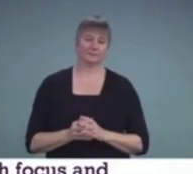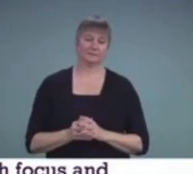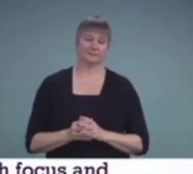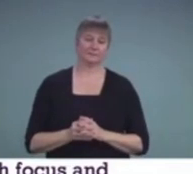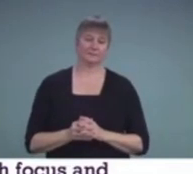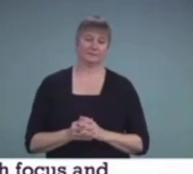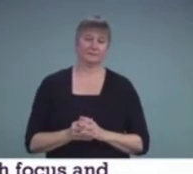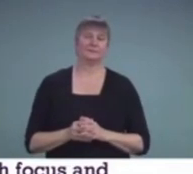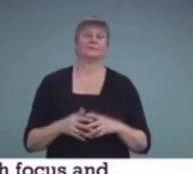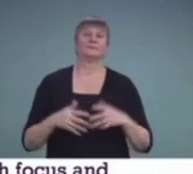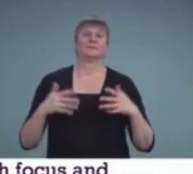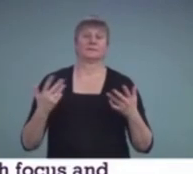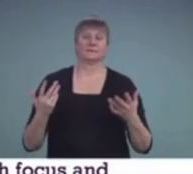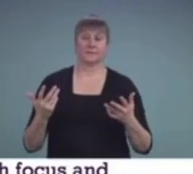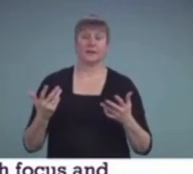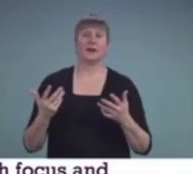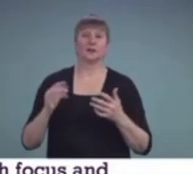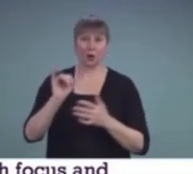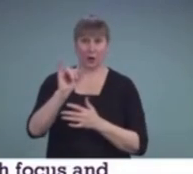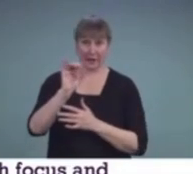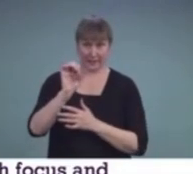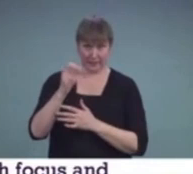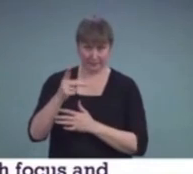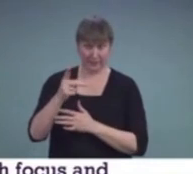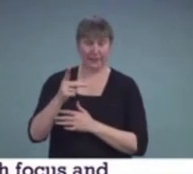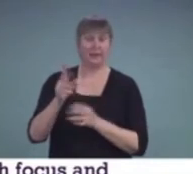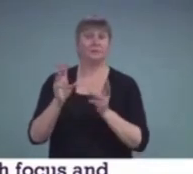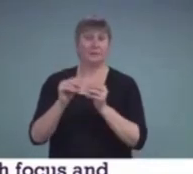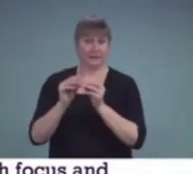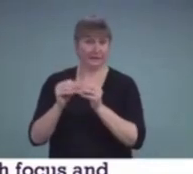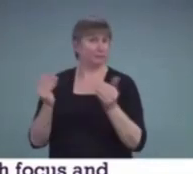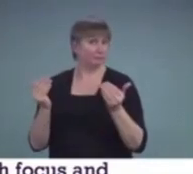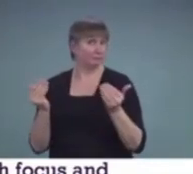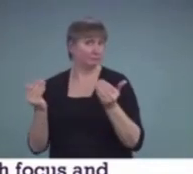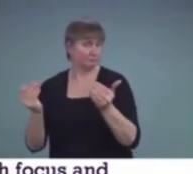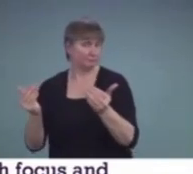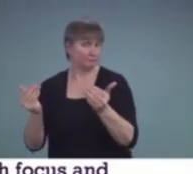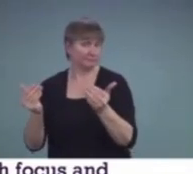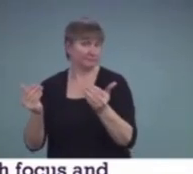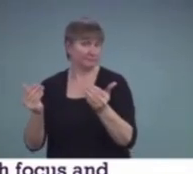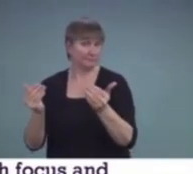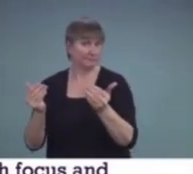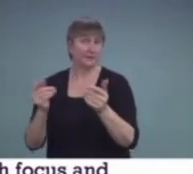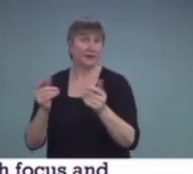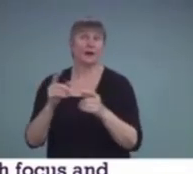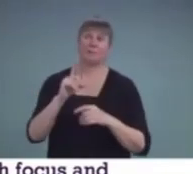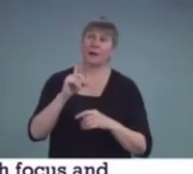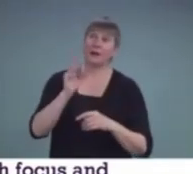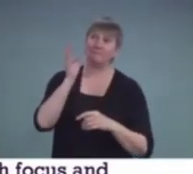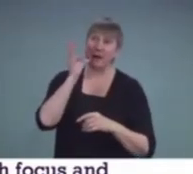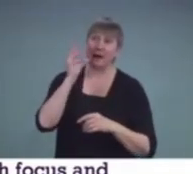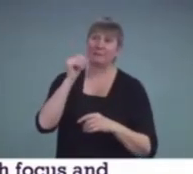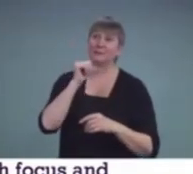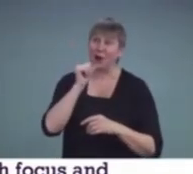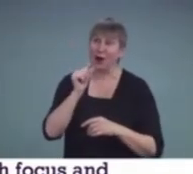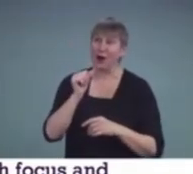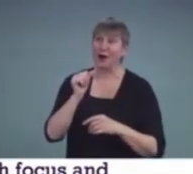So, at the IEP meeting, which continued, even though mom had not given permission for,